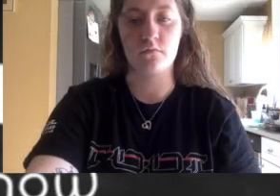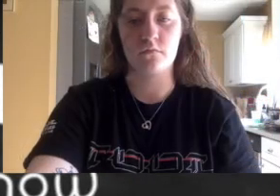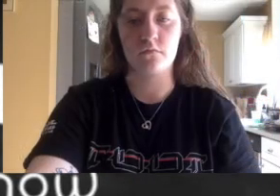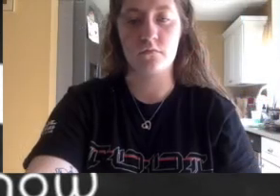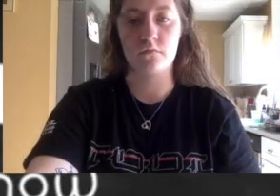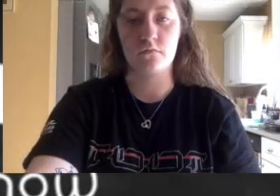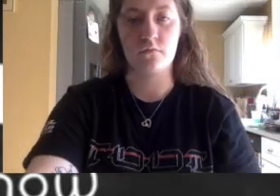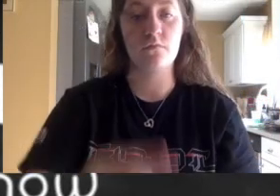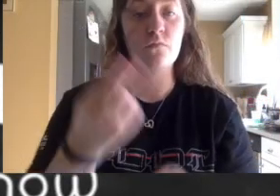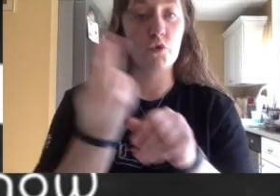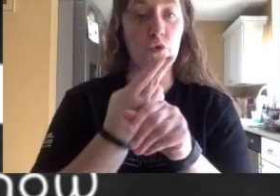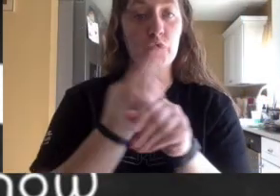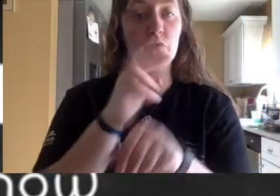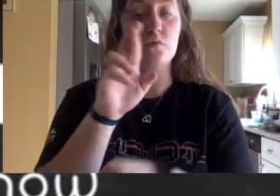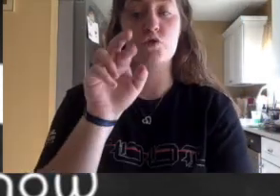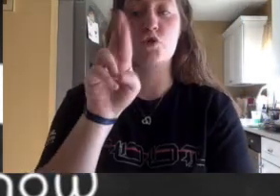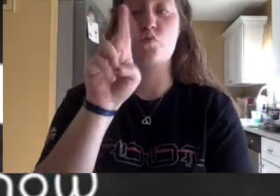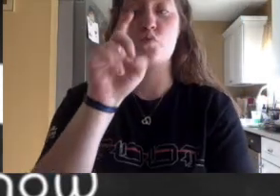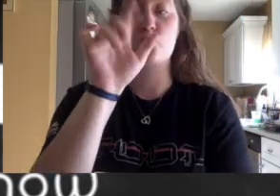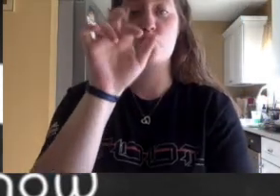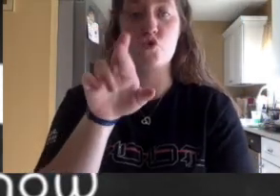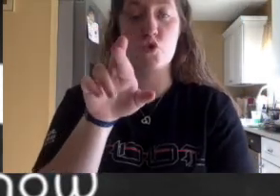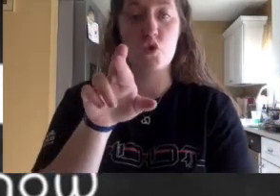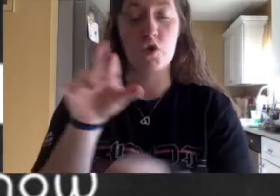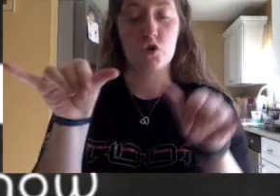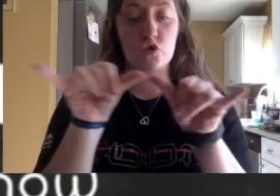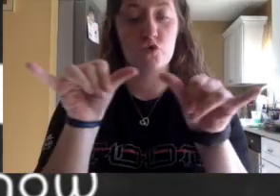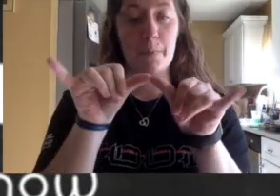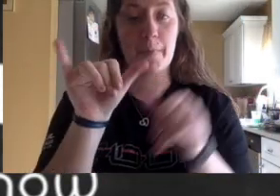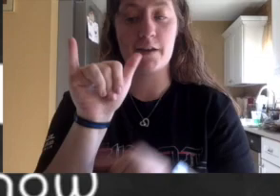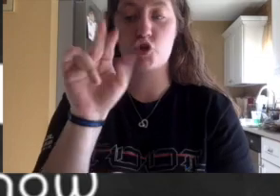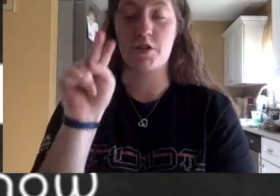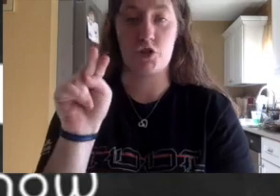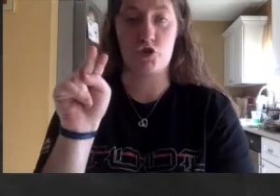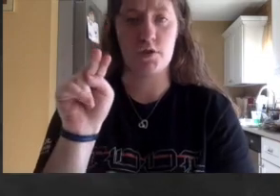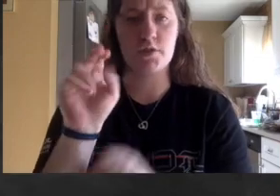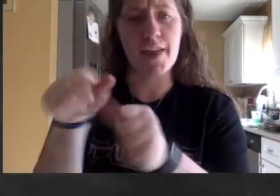Using a ruler to measure inches. Can you help me learn to measure?